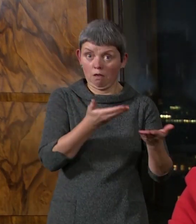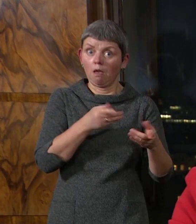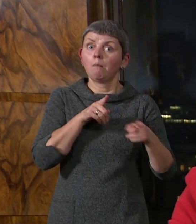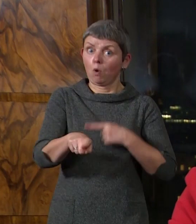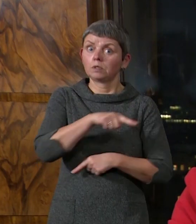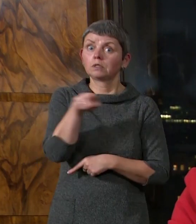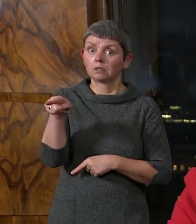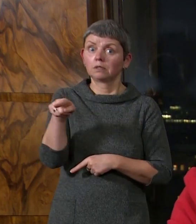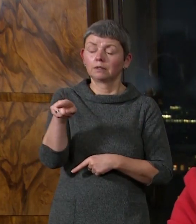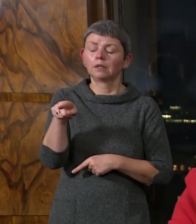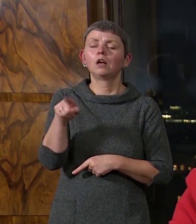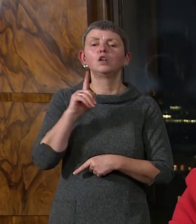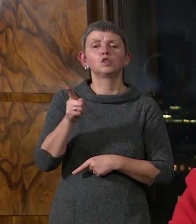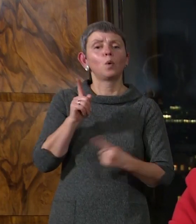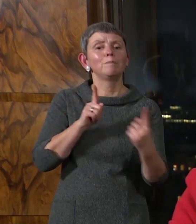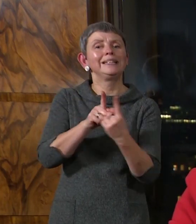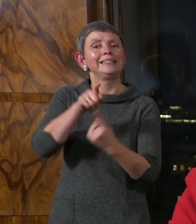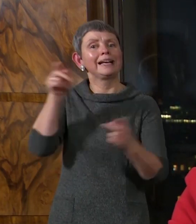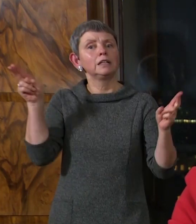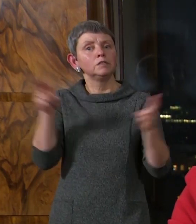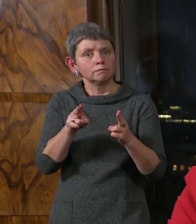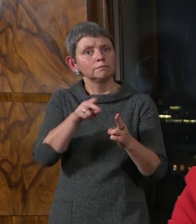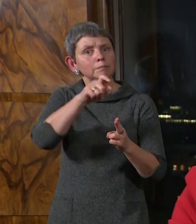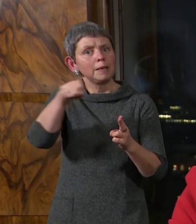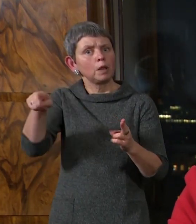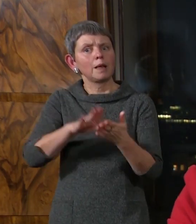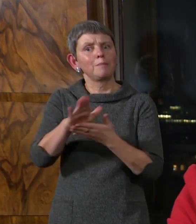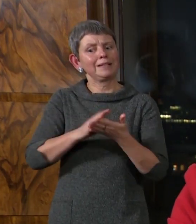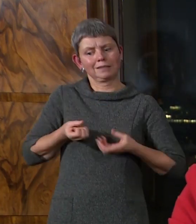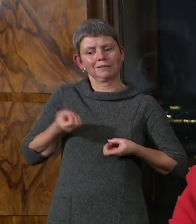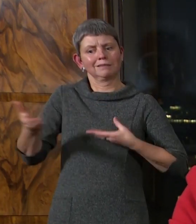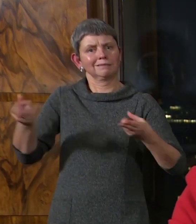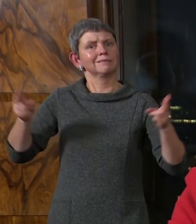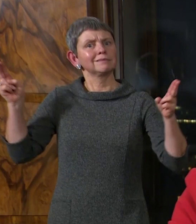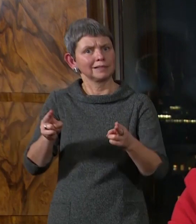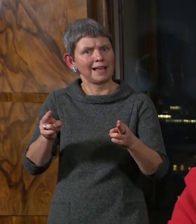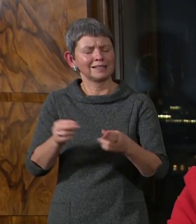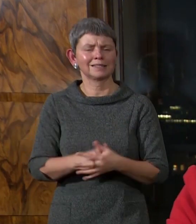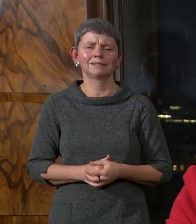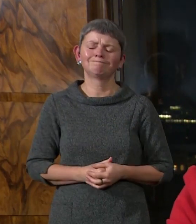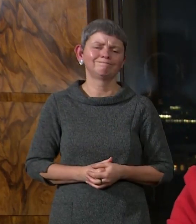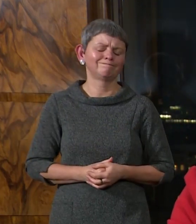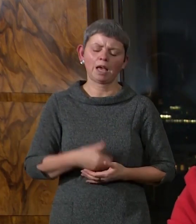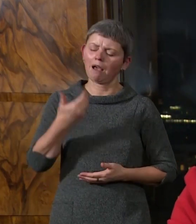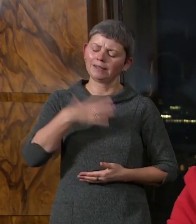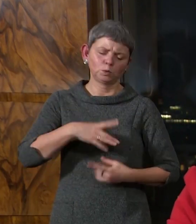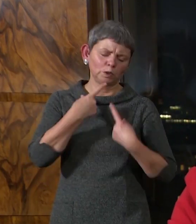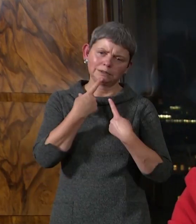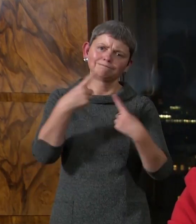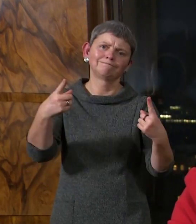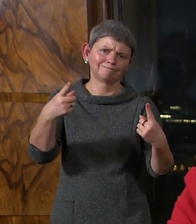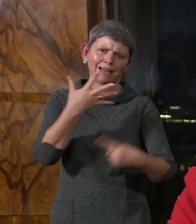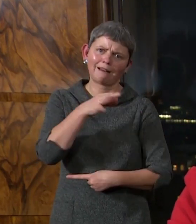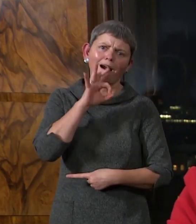helps us restrict its spread. Speaking to you in these terms is the last thing I wanted to be